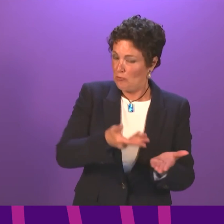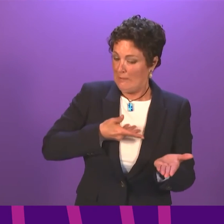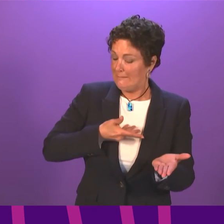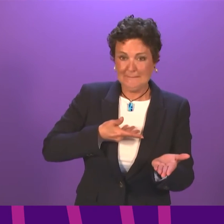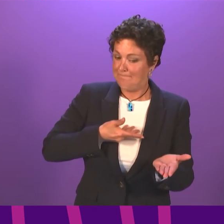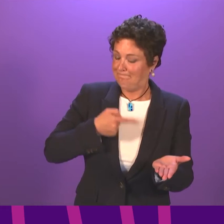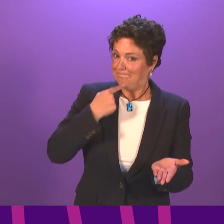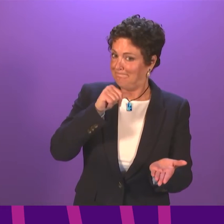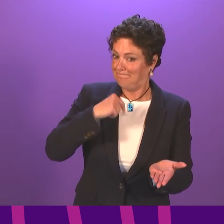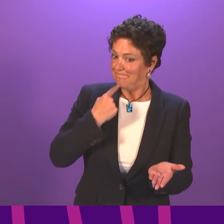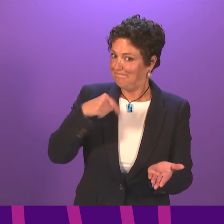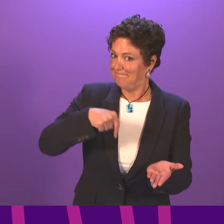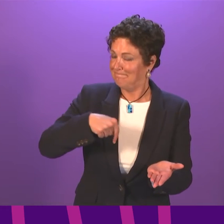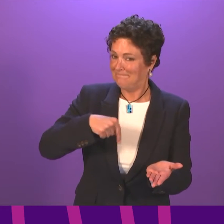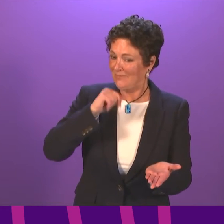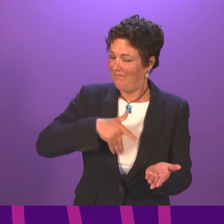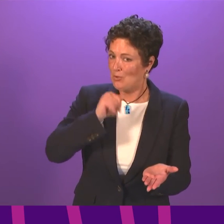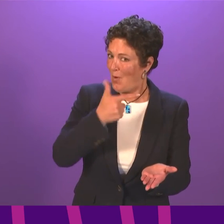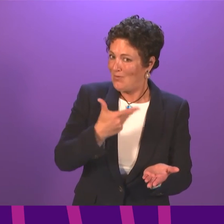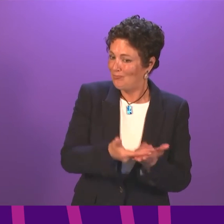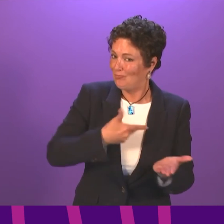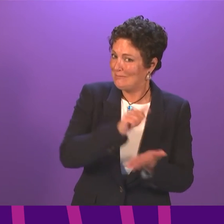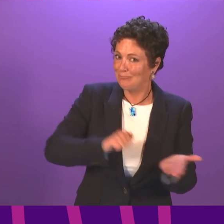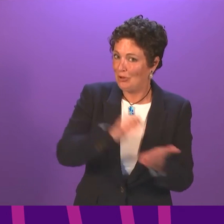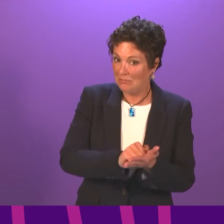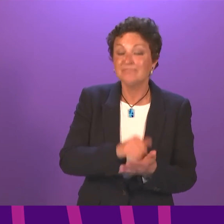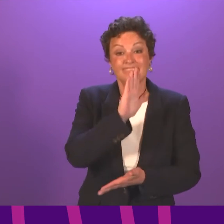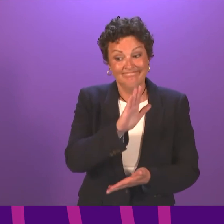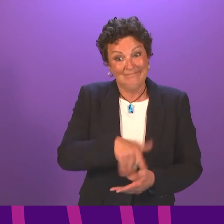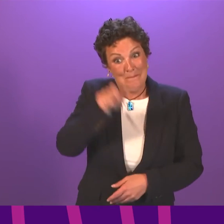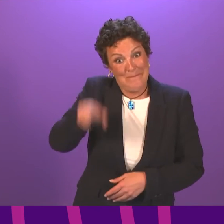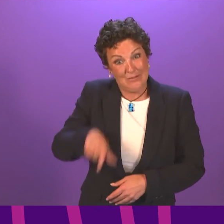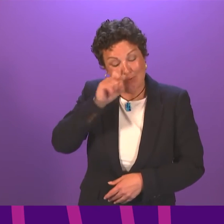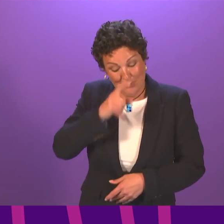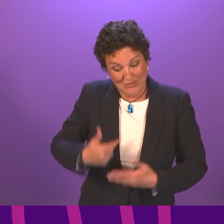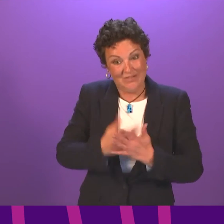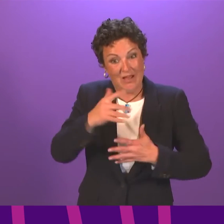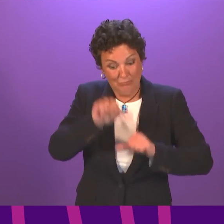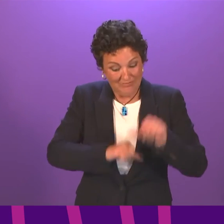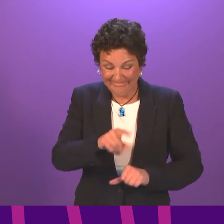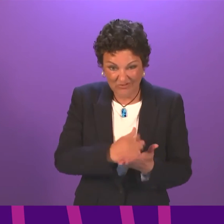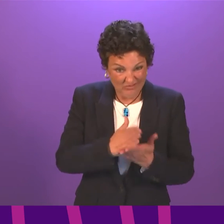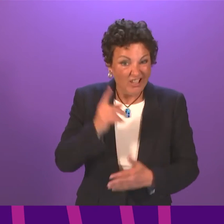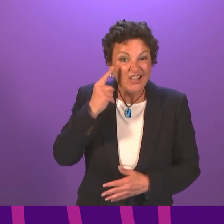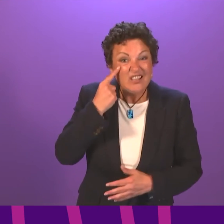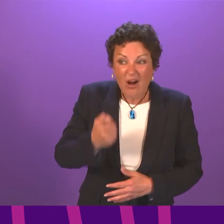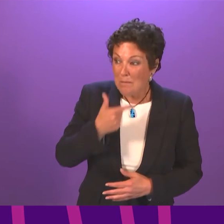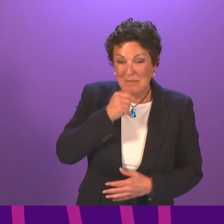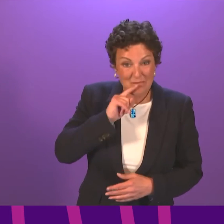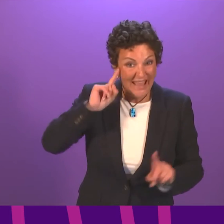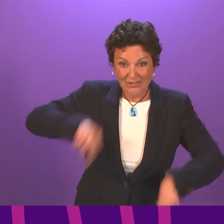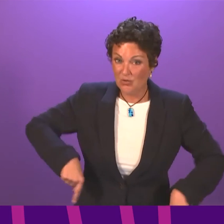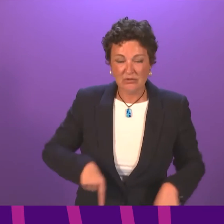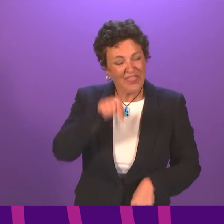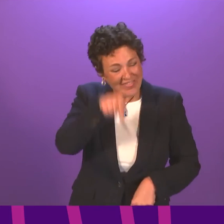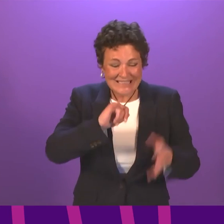Cameron Garrett, the only young person on the group that developed this year's process, says that young people have been ignored. This SQA crisis